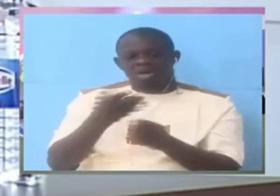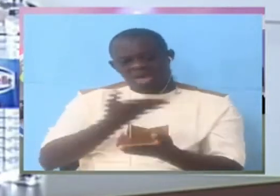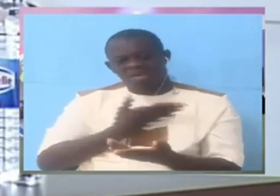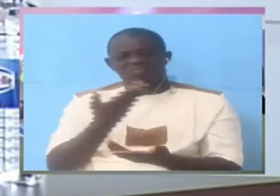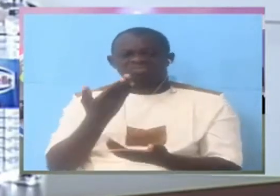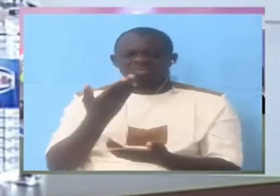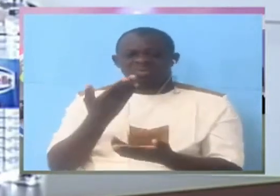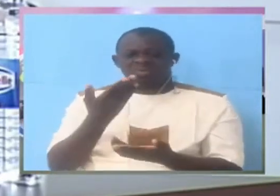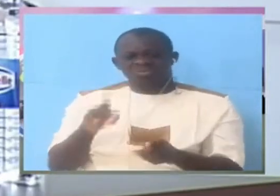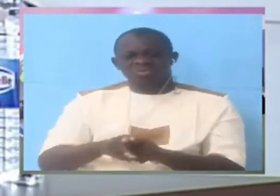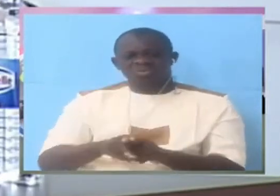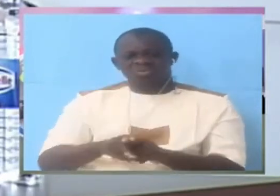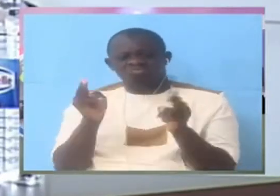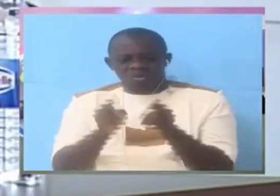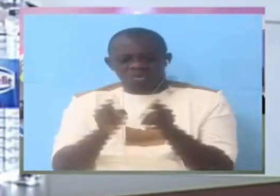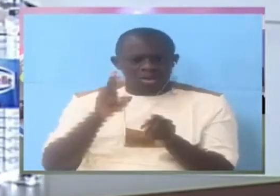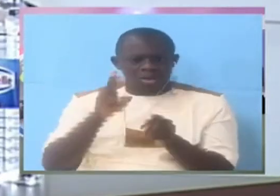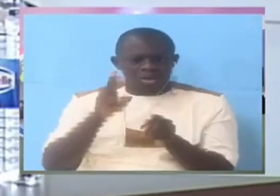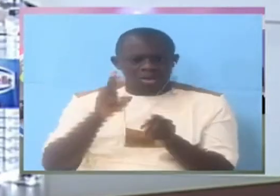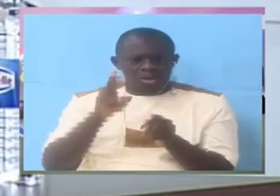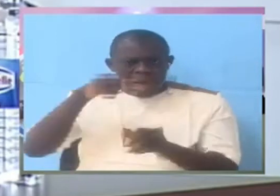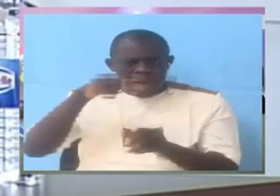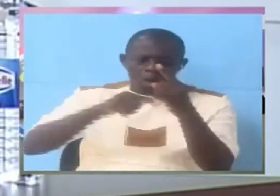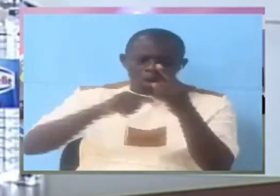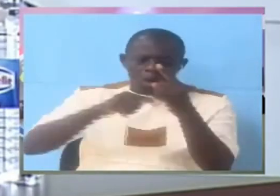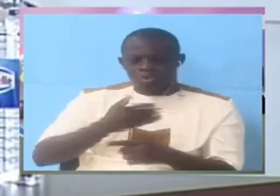from people who were from NSS